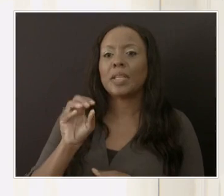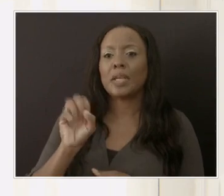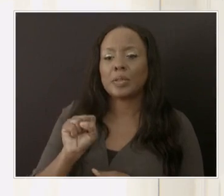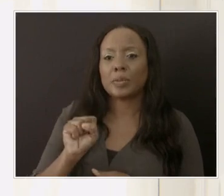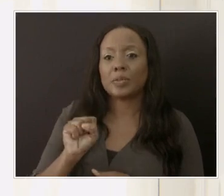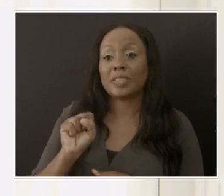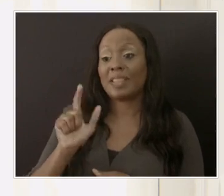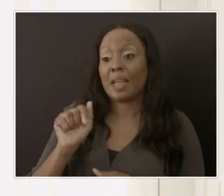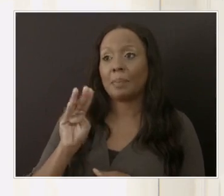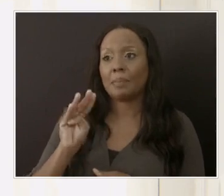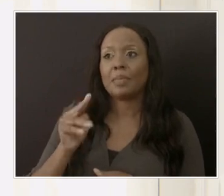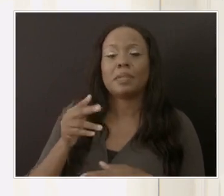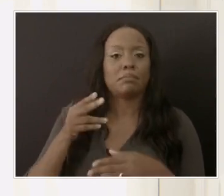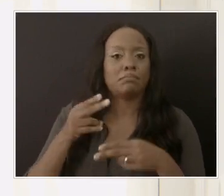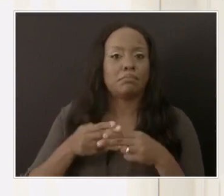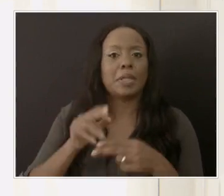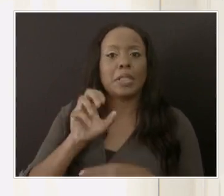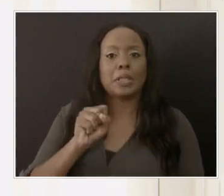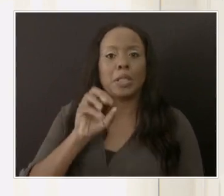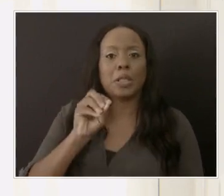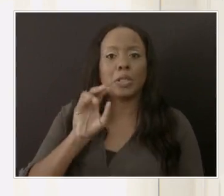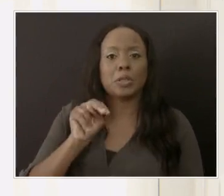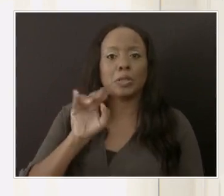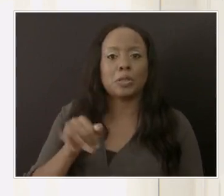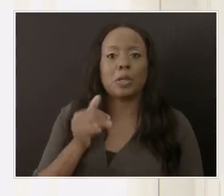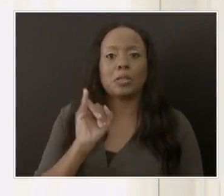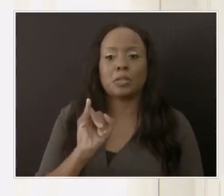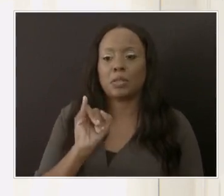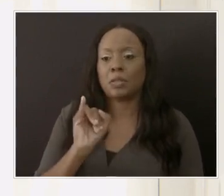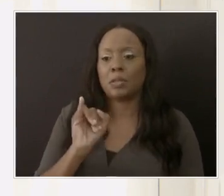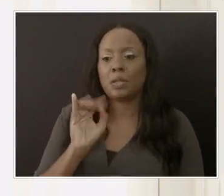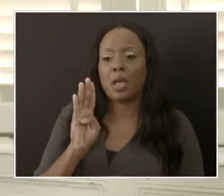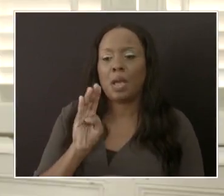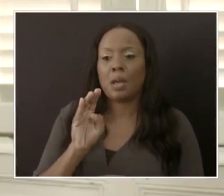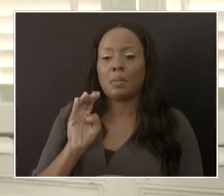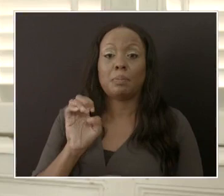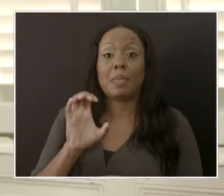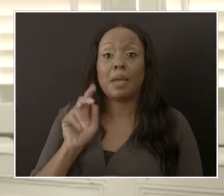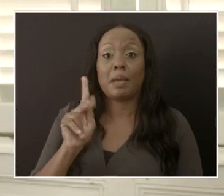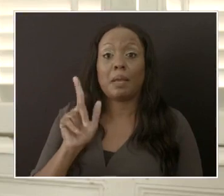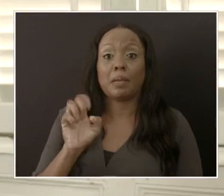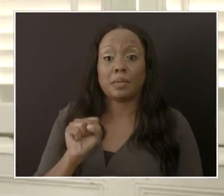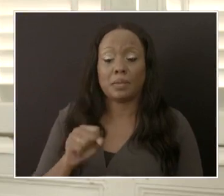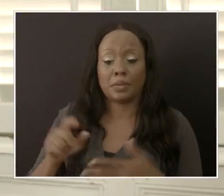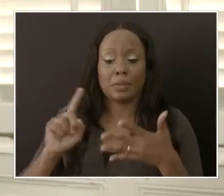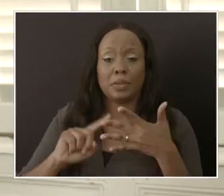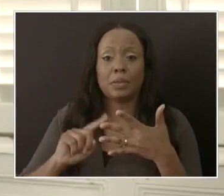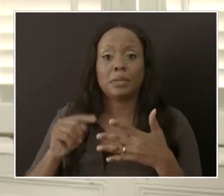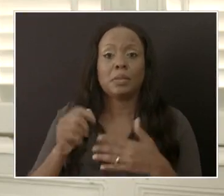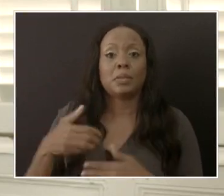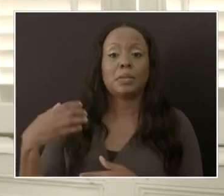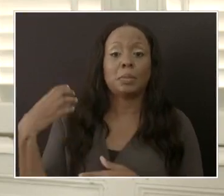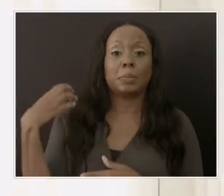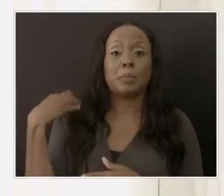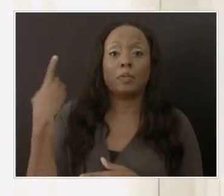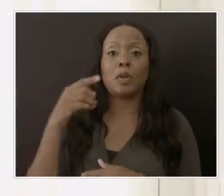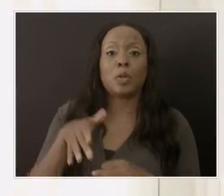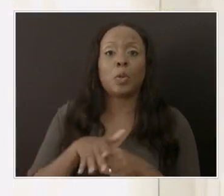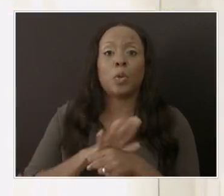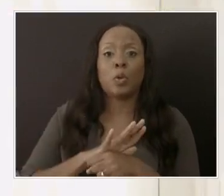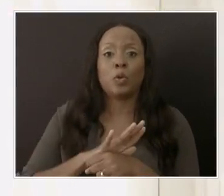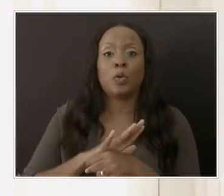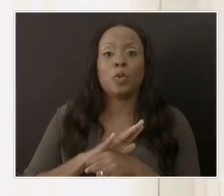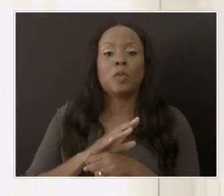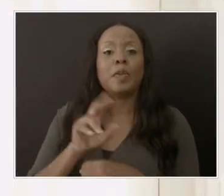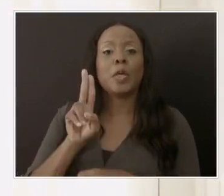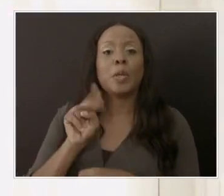Beckles. We also have with us the head of the COVID Monitoring Unit, Mr. Ronald Chapman. And let me at the